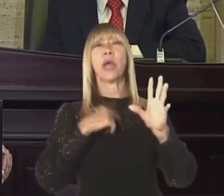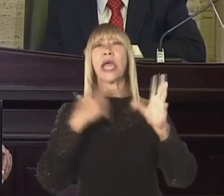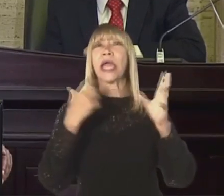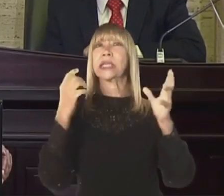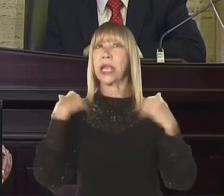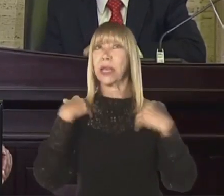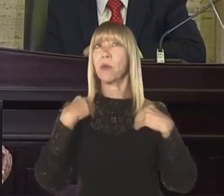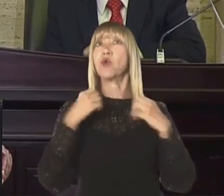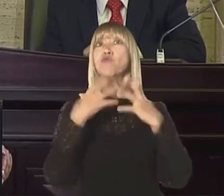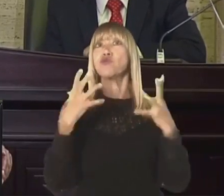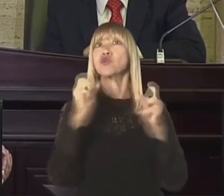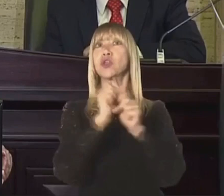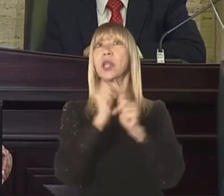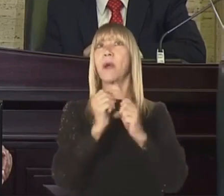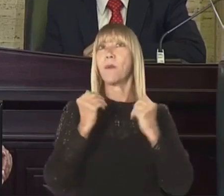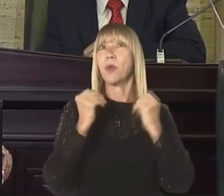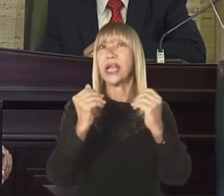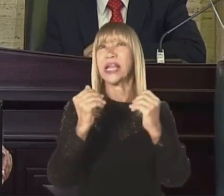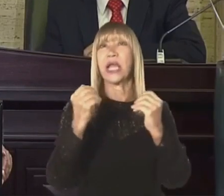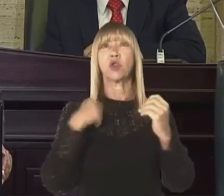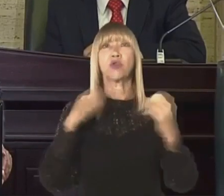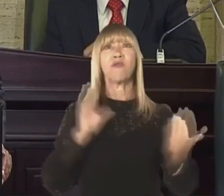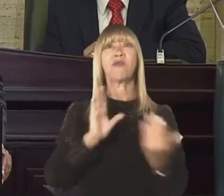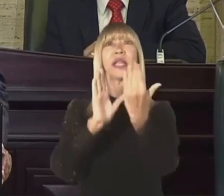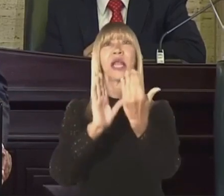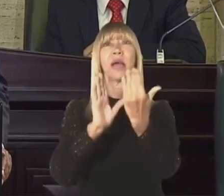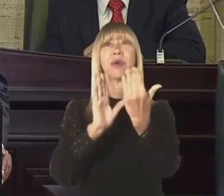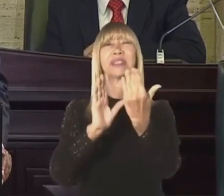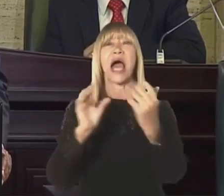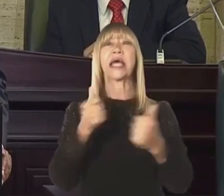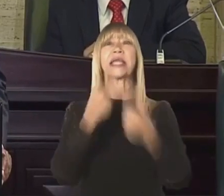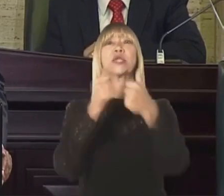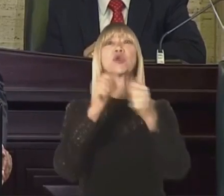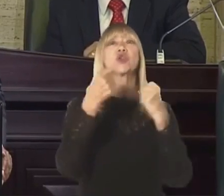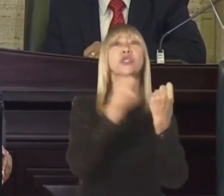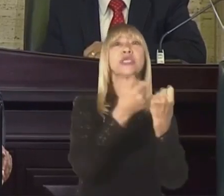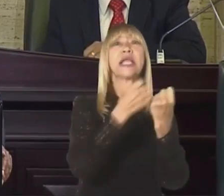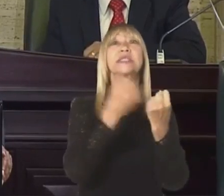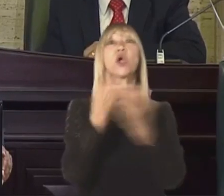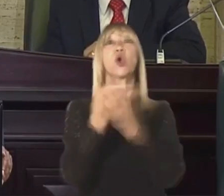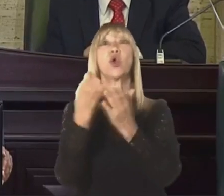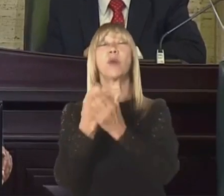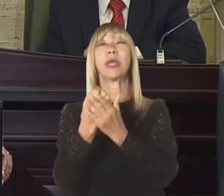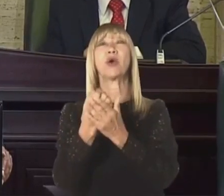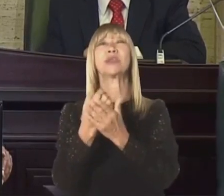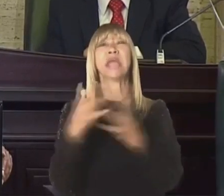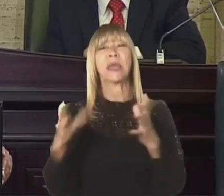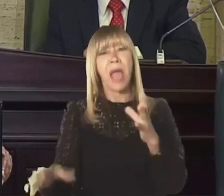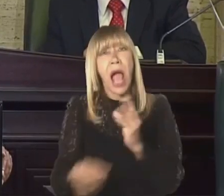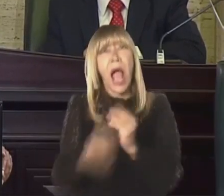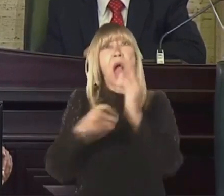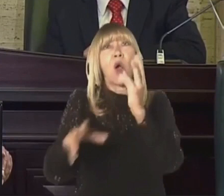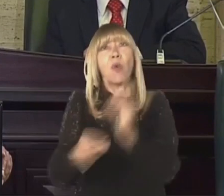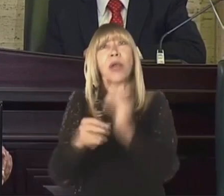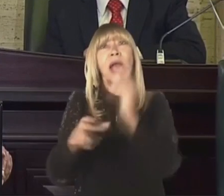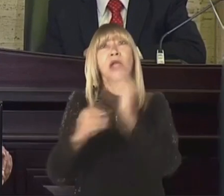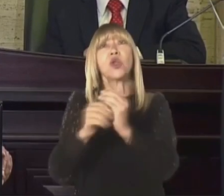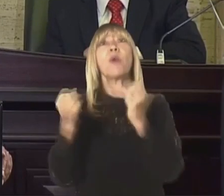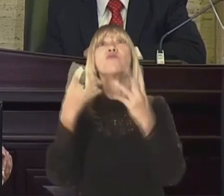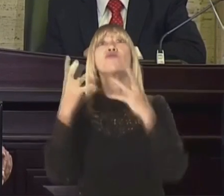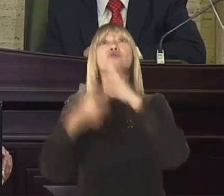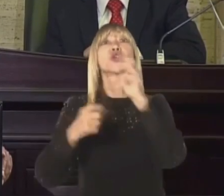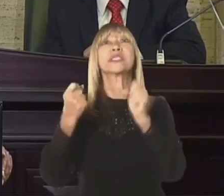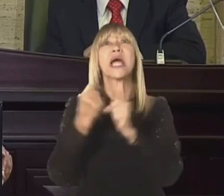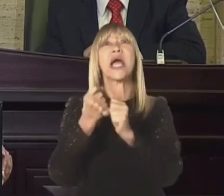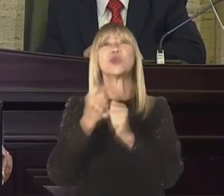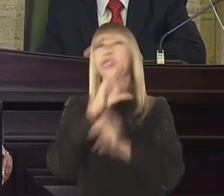the event at the Capitol was the resident commissioner in Washington and potential rival of Pierluci for the government candidacy